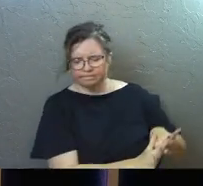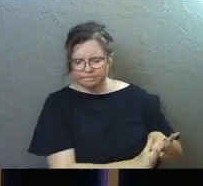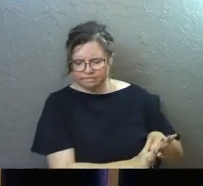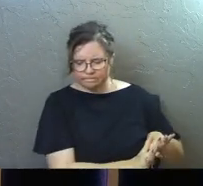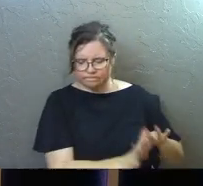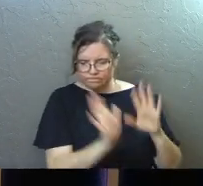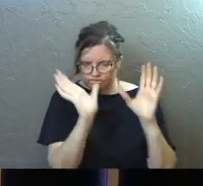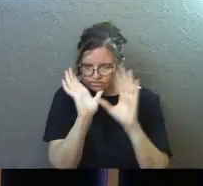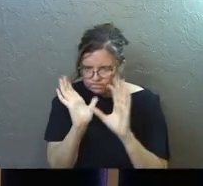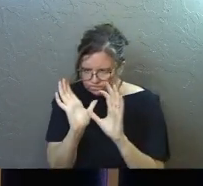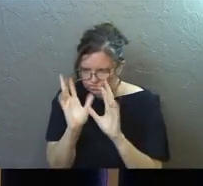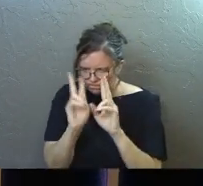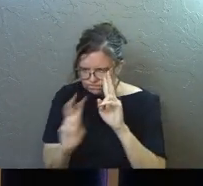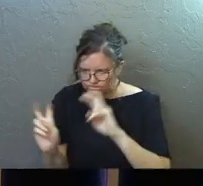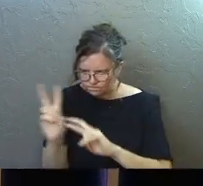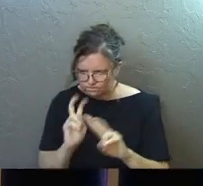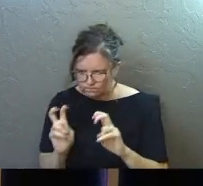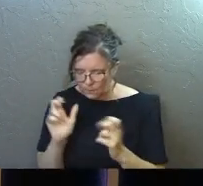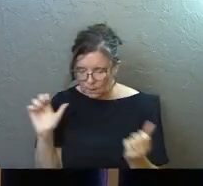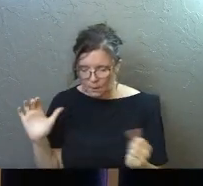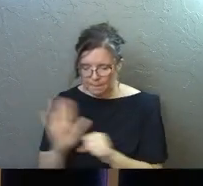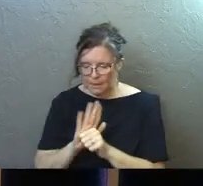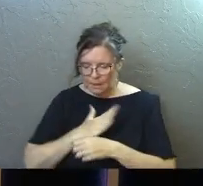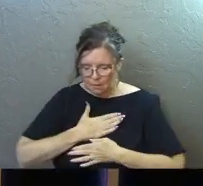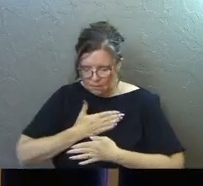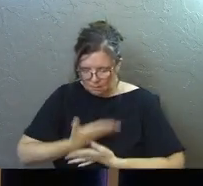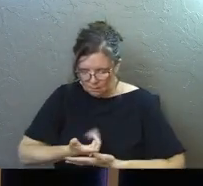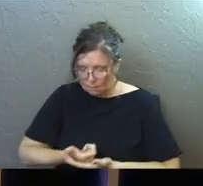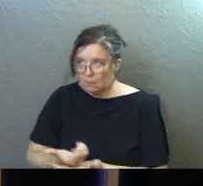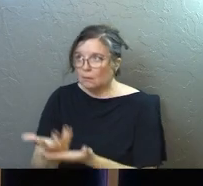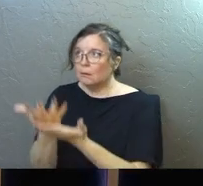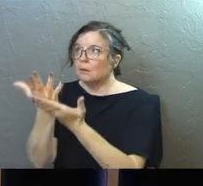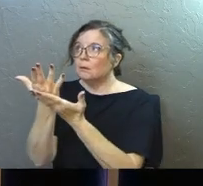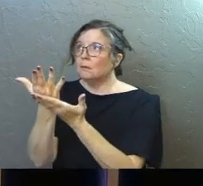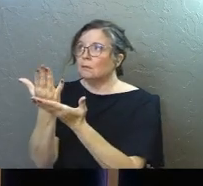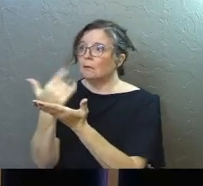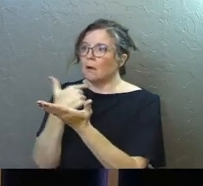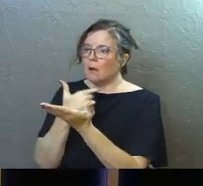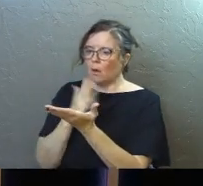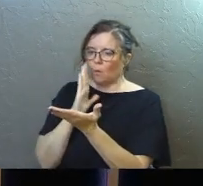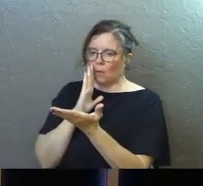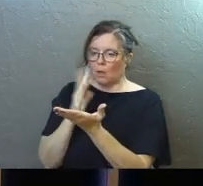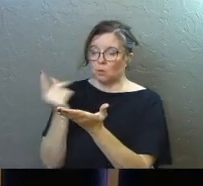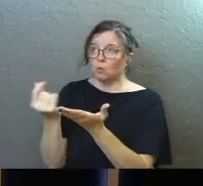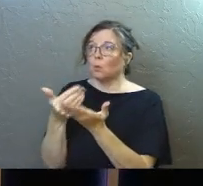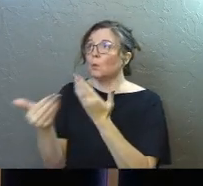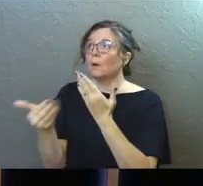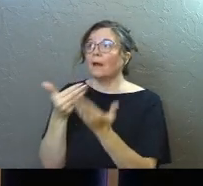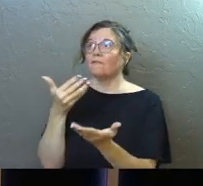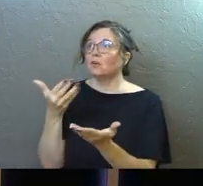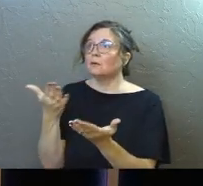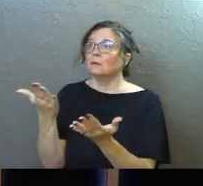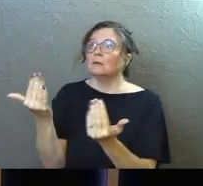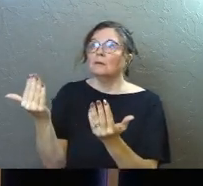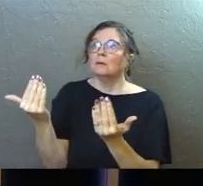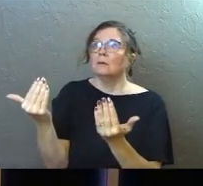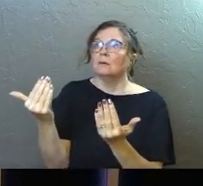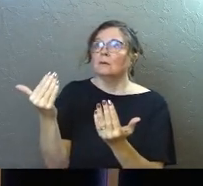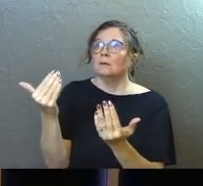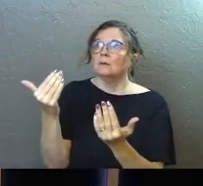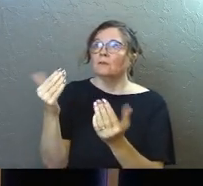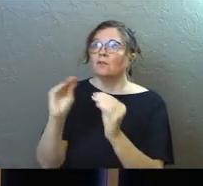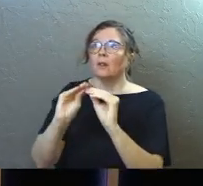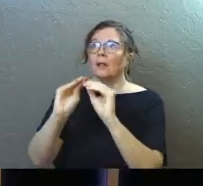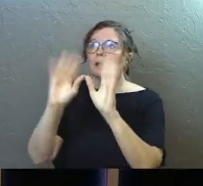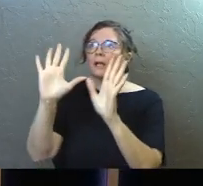and you finally just go to him completely, and you say, God, I will do whatever it takes to hear